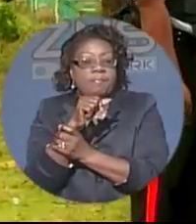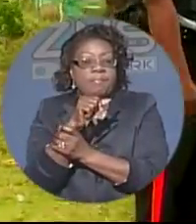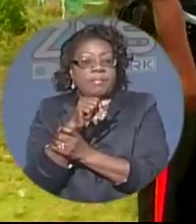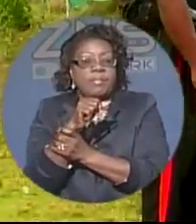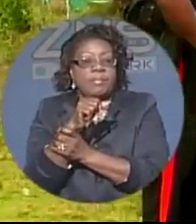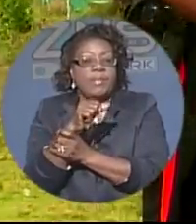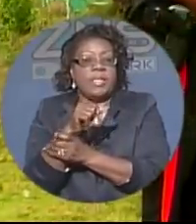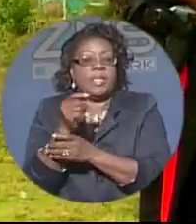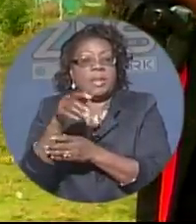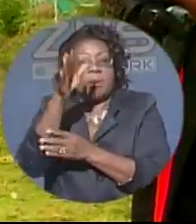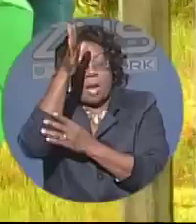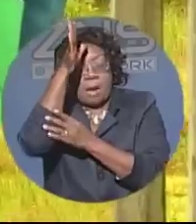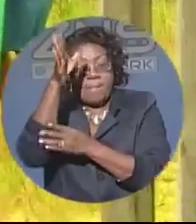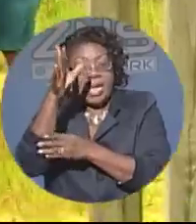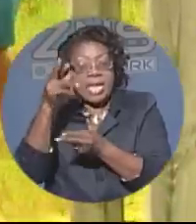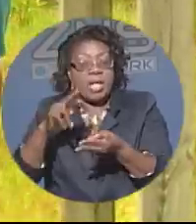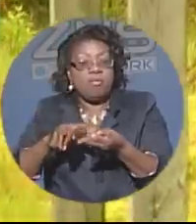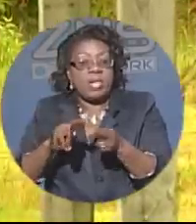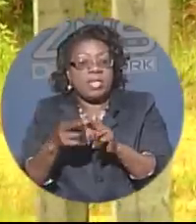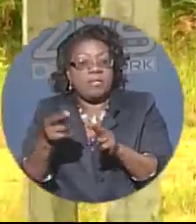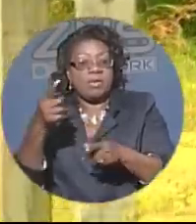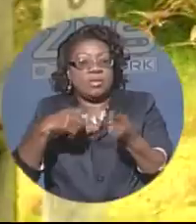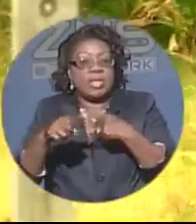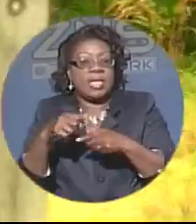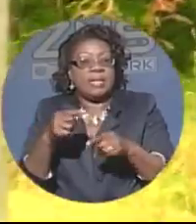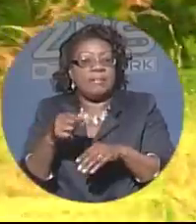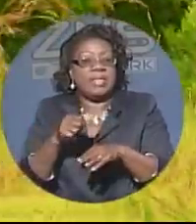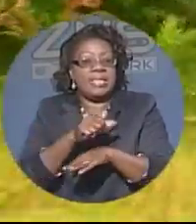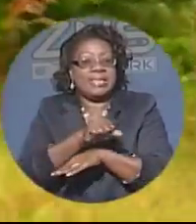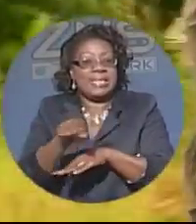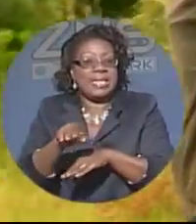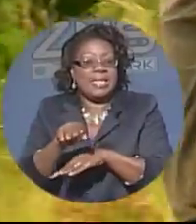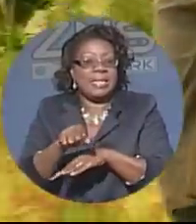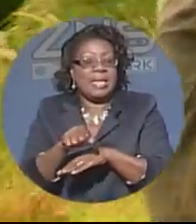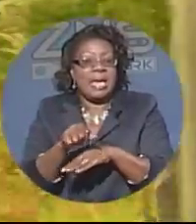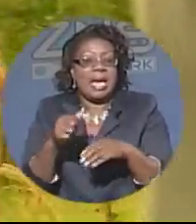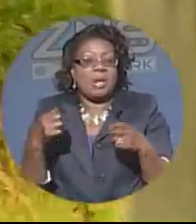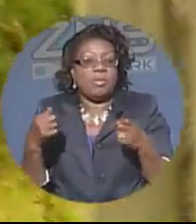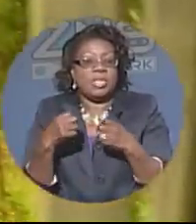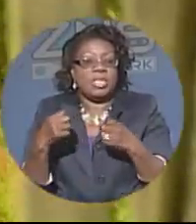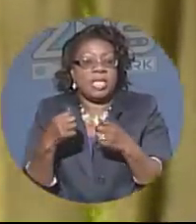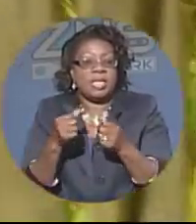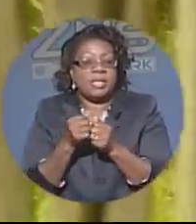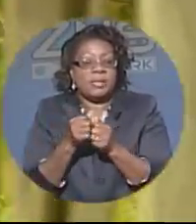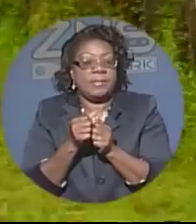Meantime a male relative also came to the scene and was visibly shaken.